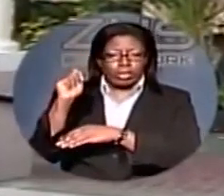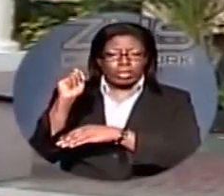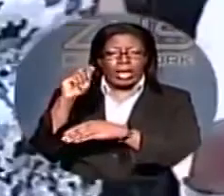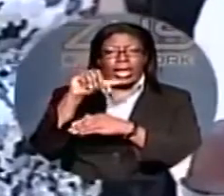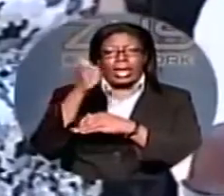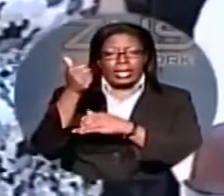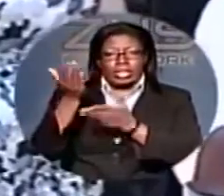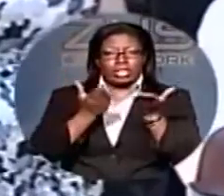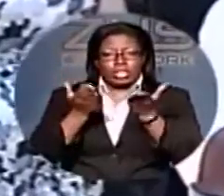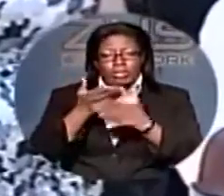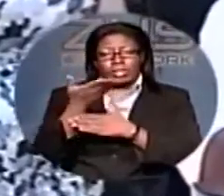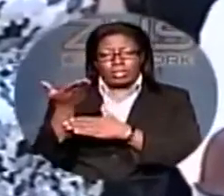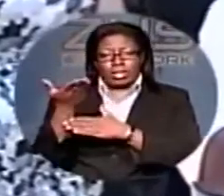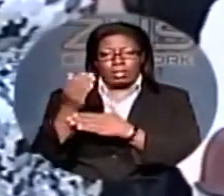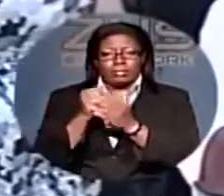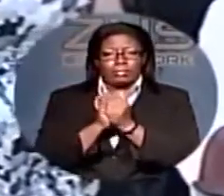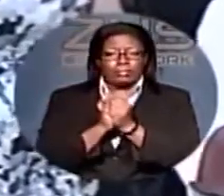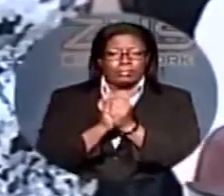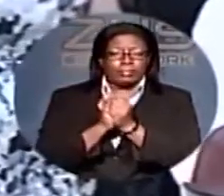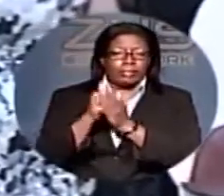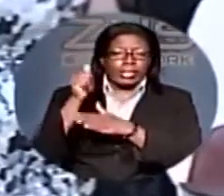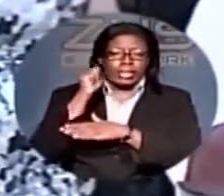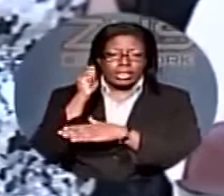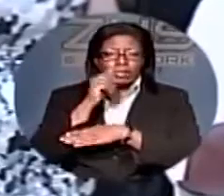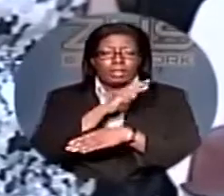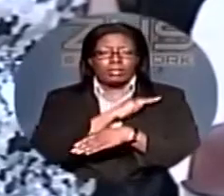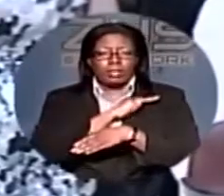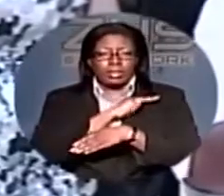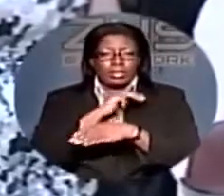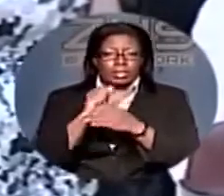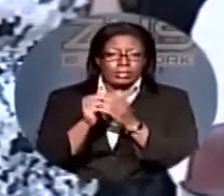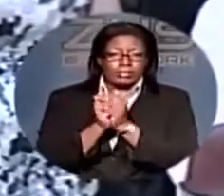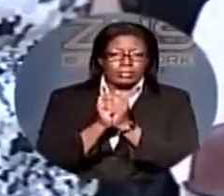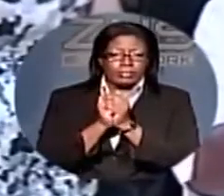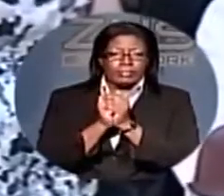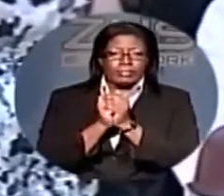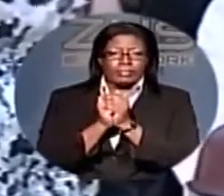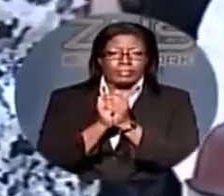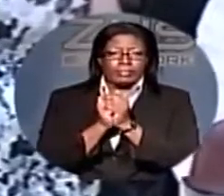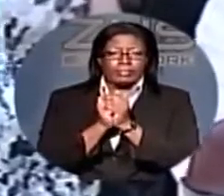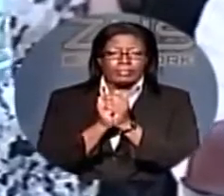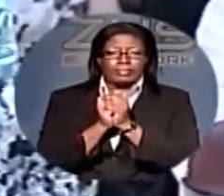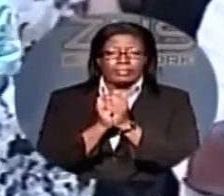right here at BTC. Reporting live from Bay and George Streets, I'm AltaVise Monnings, 7S News. Back to you, Kishla.